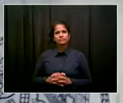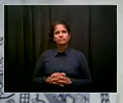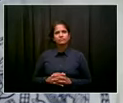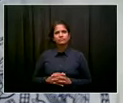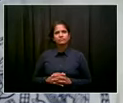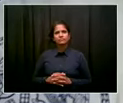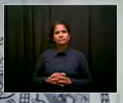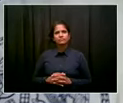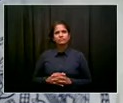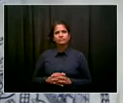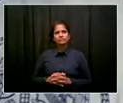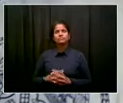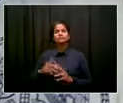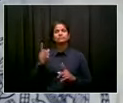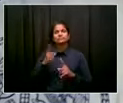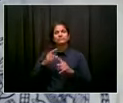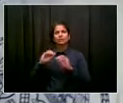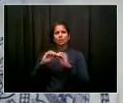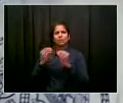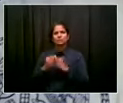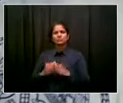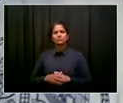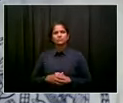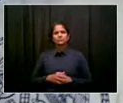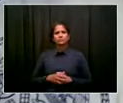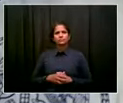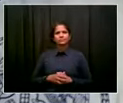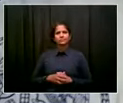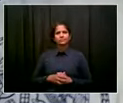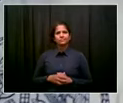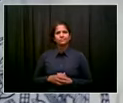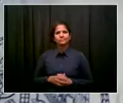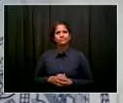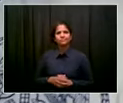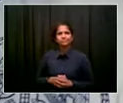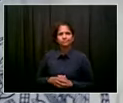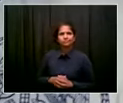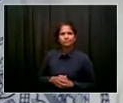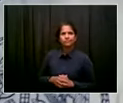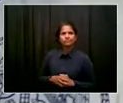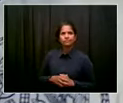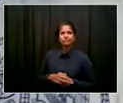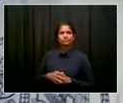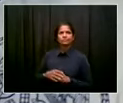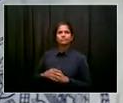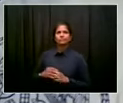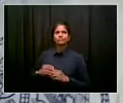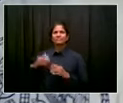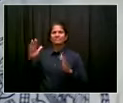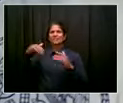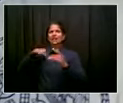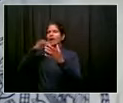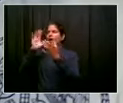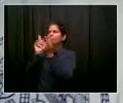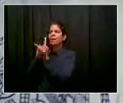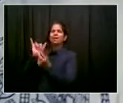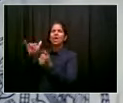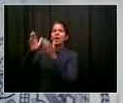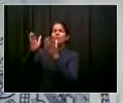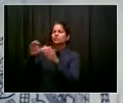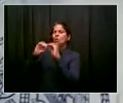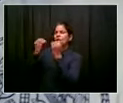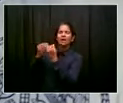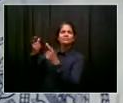months and months for sure go ahead john um i just wanted to go back to the